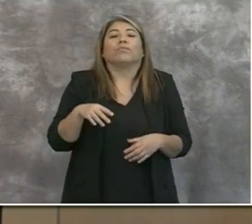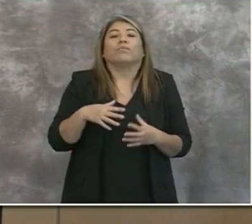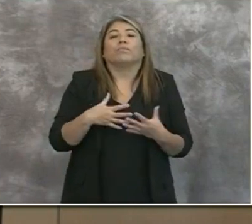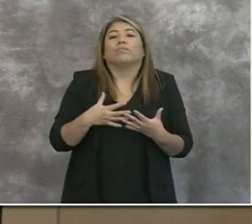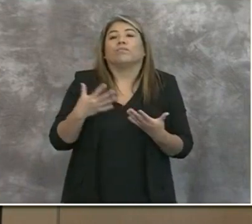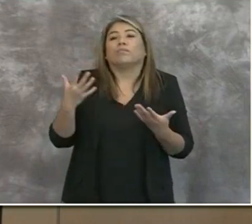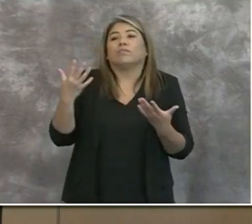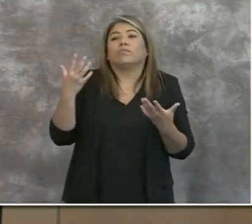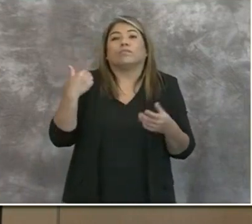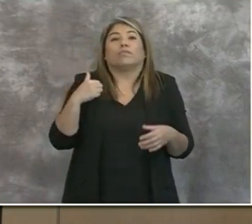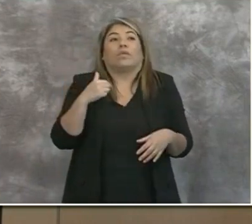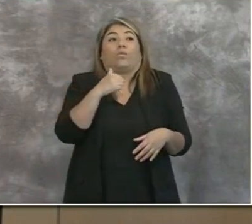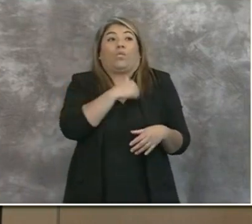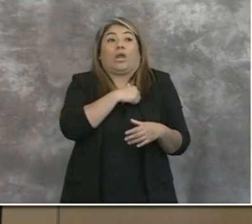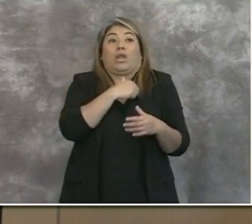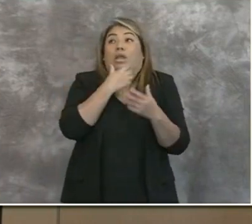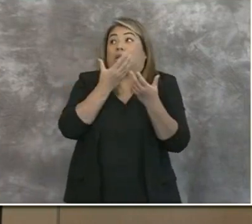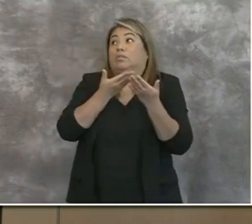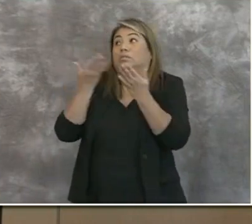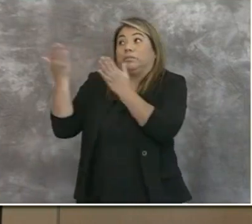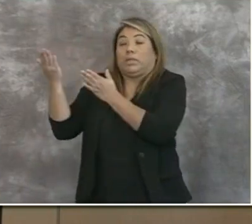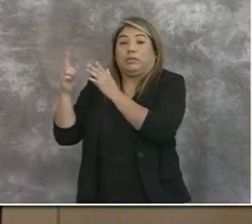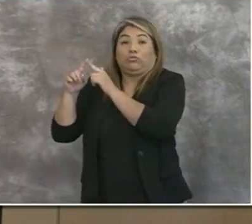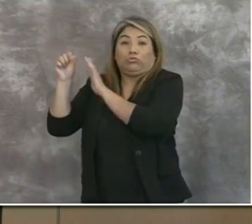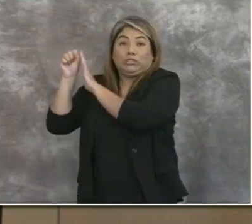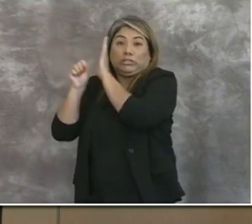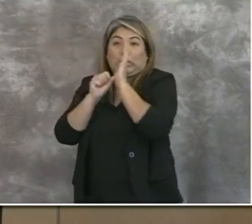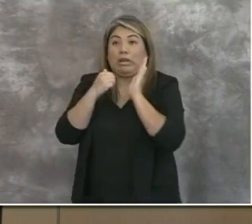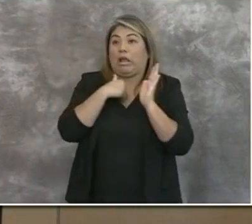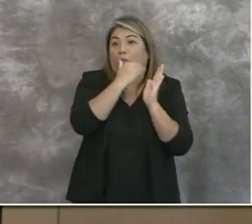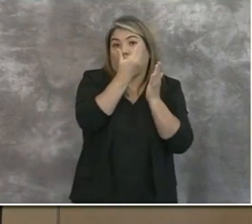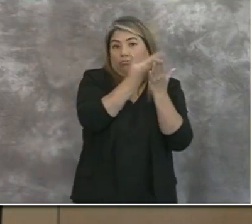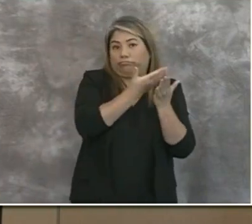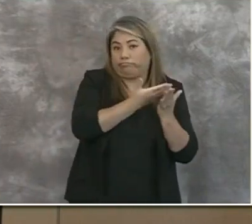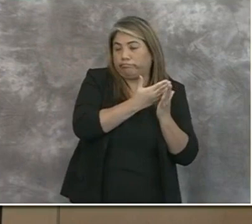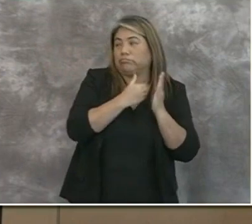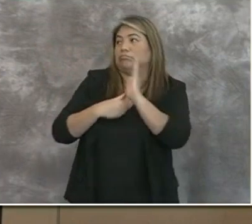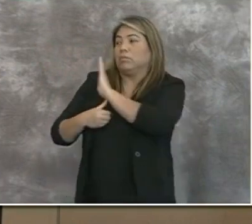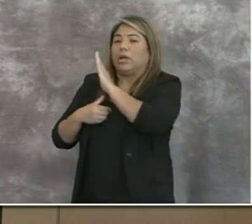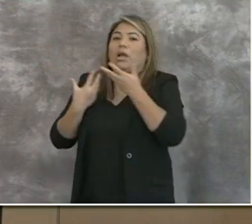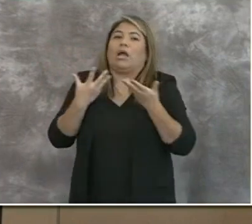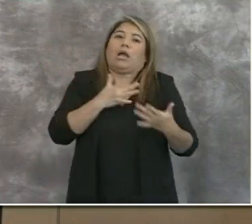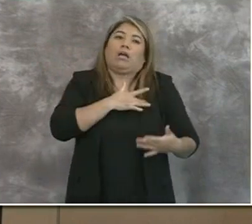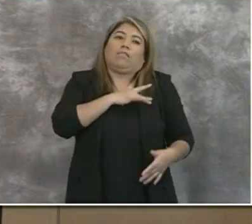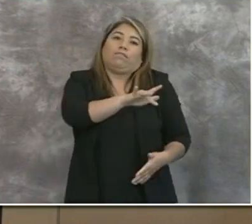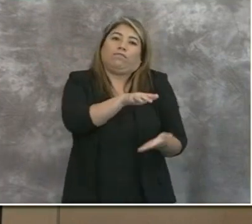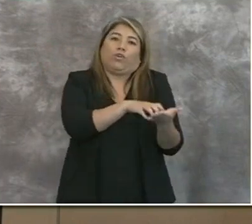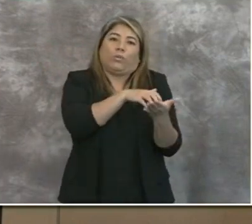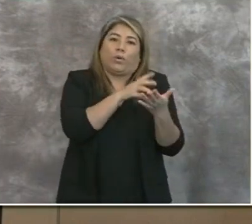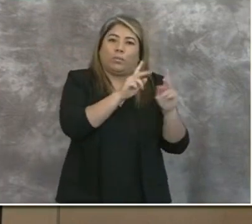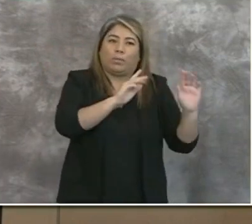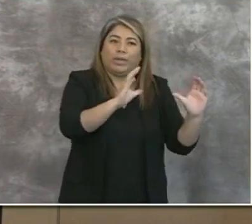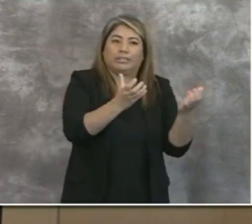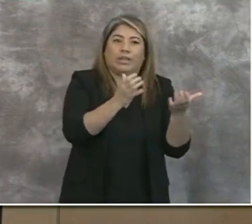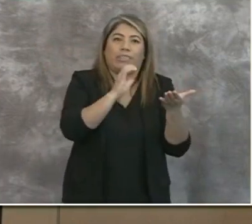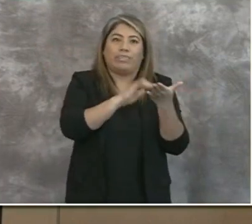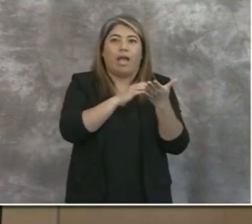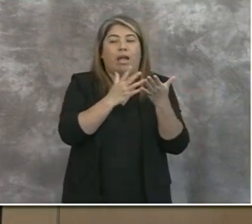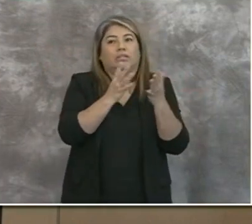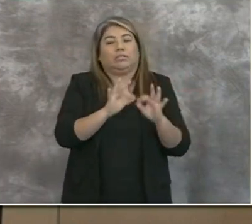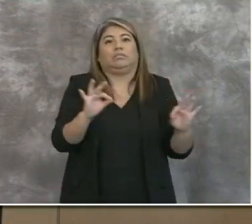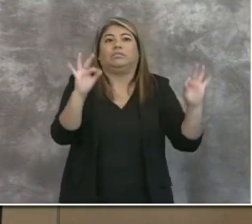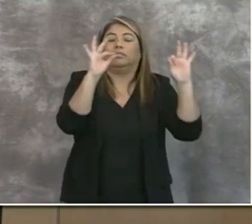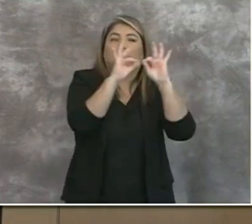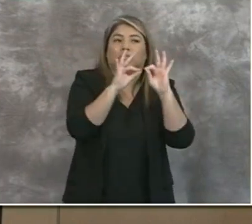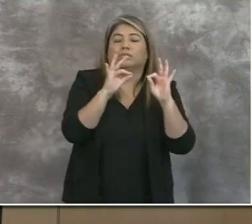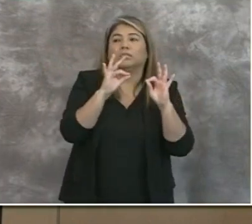submitting our attestation form to the state, vulnerable populations is a cornerstone of the application, and that includes